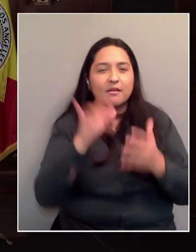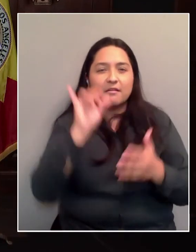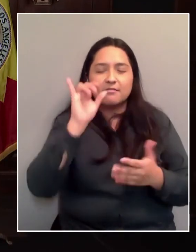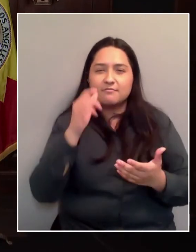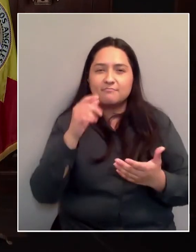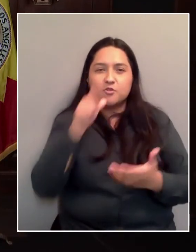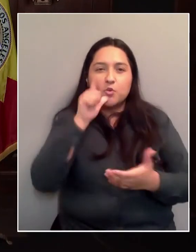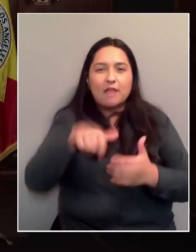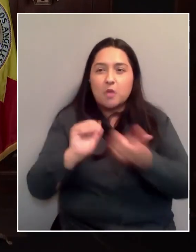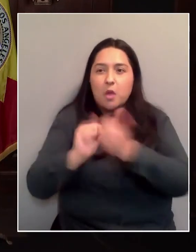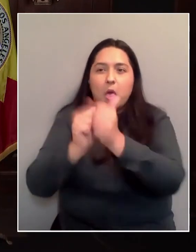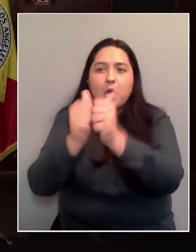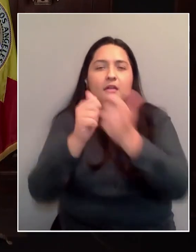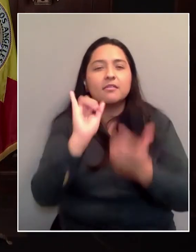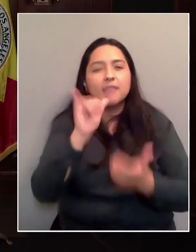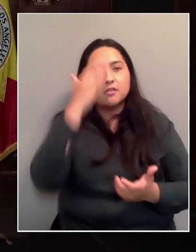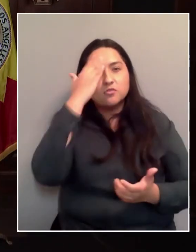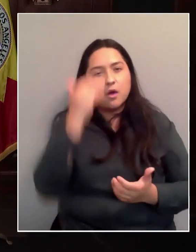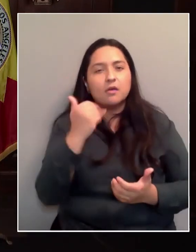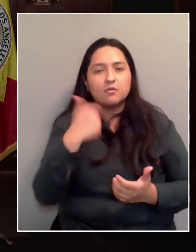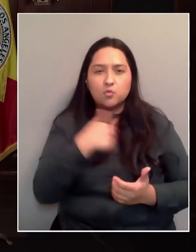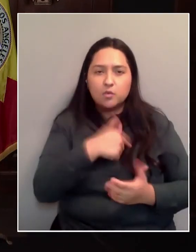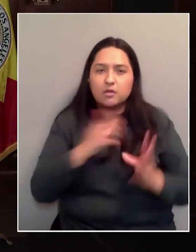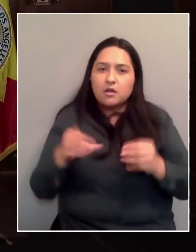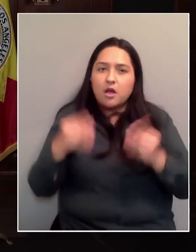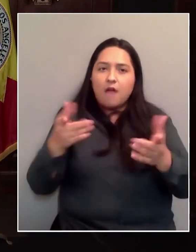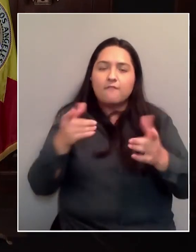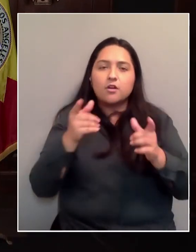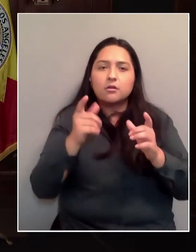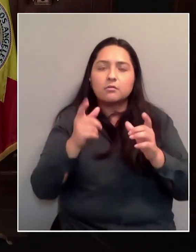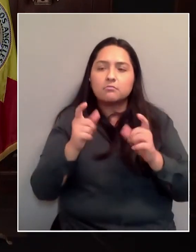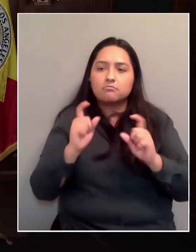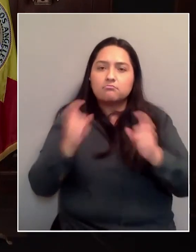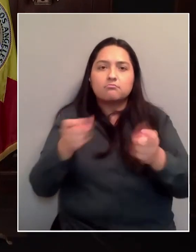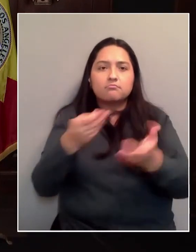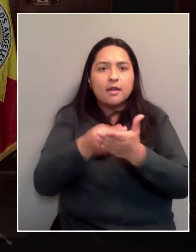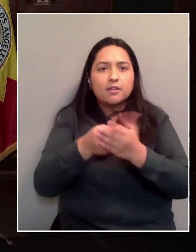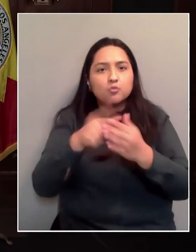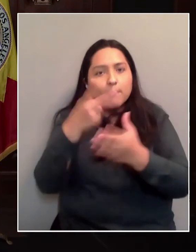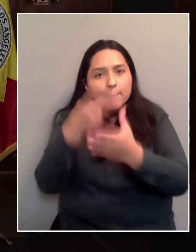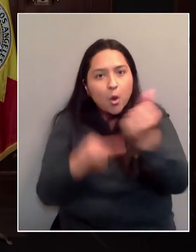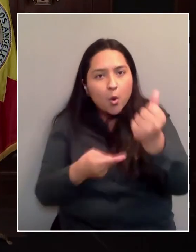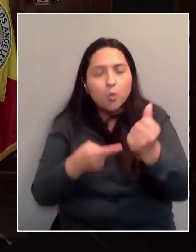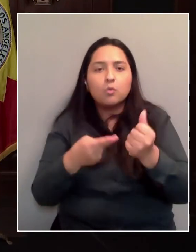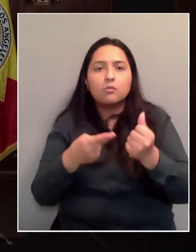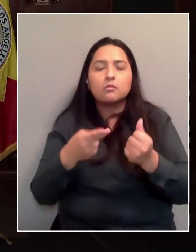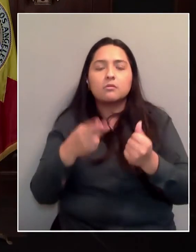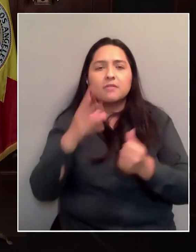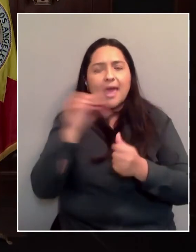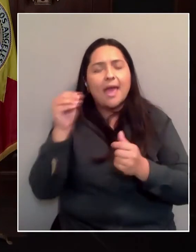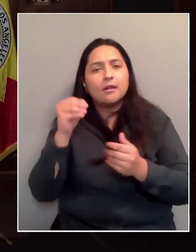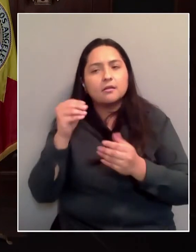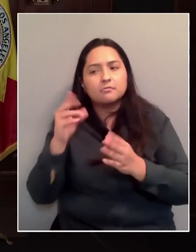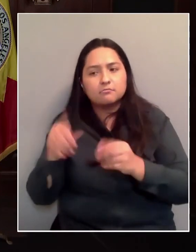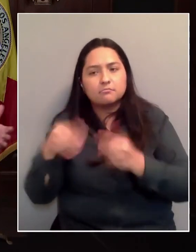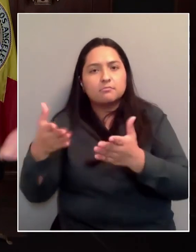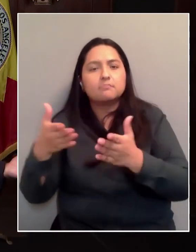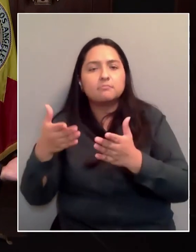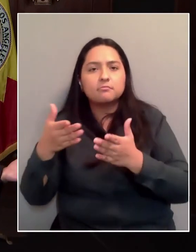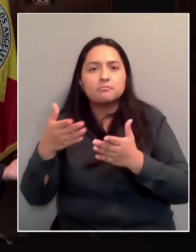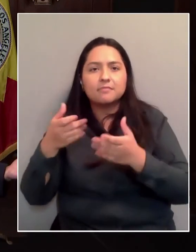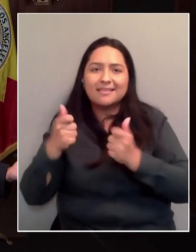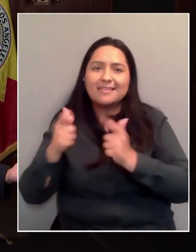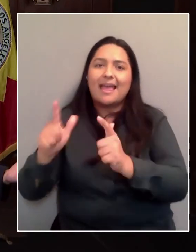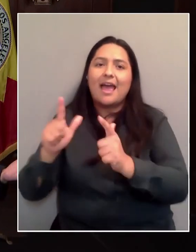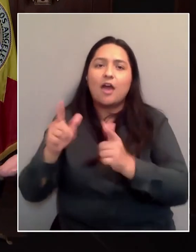both, and working with the county to try to make it cheaper and easier for our street vendors to operate legally, so they don't face law enforcement. But